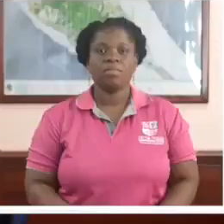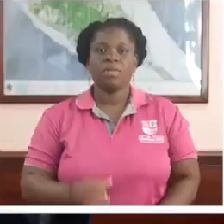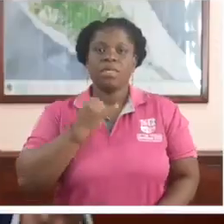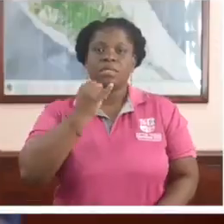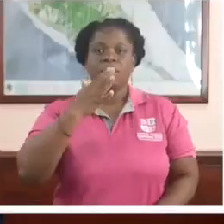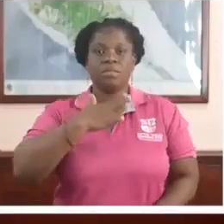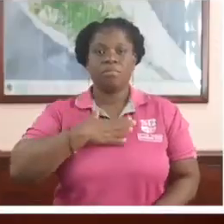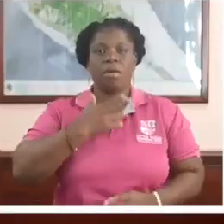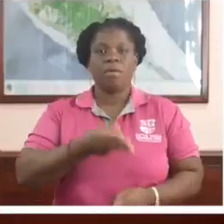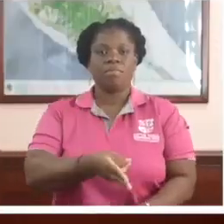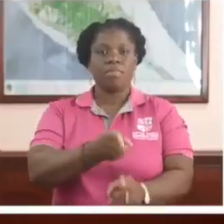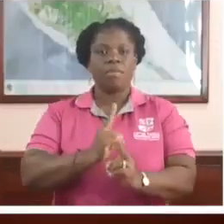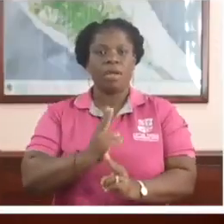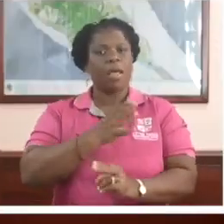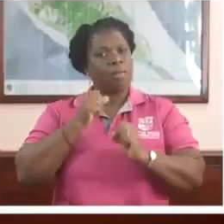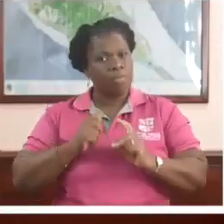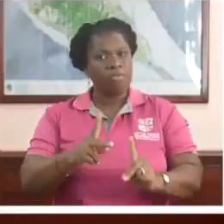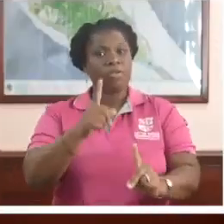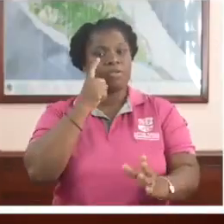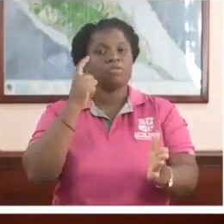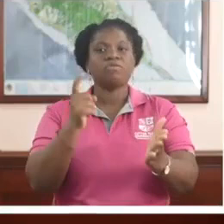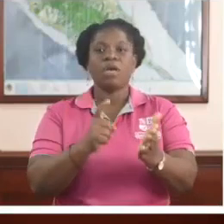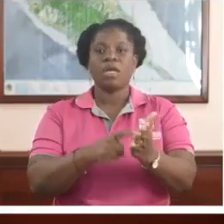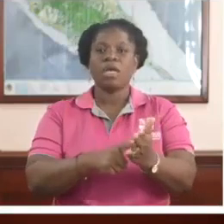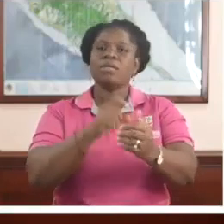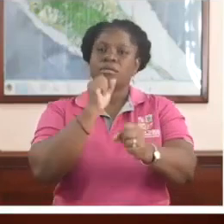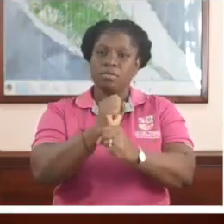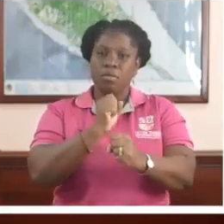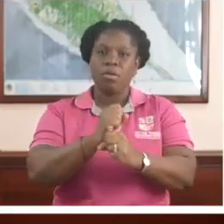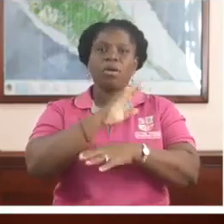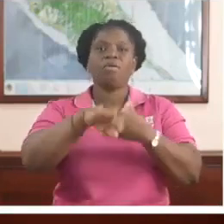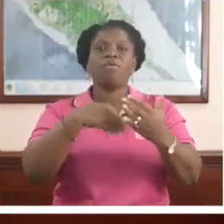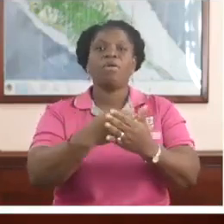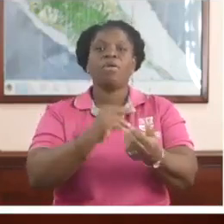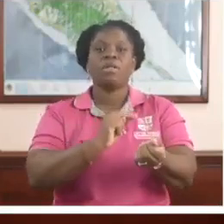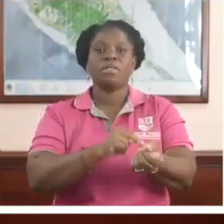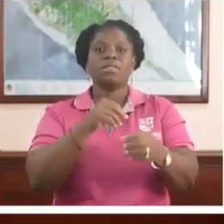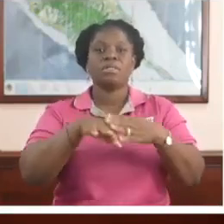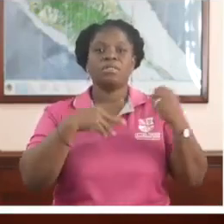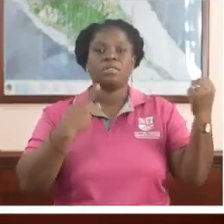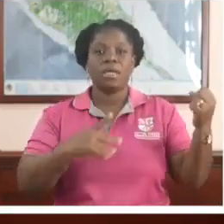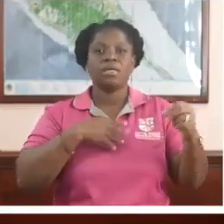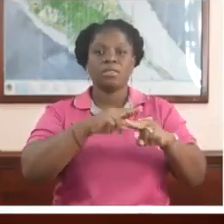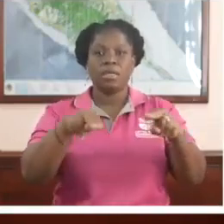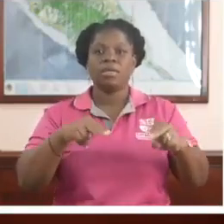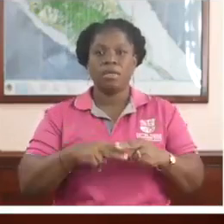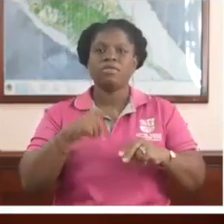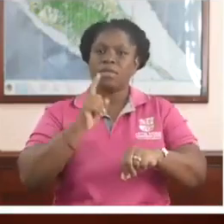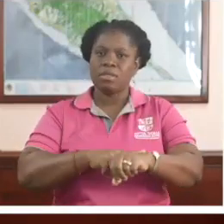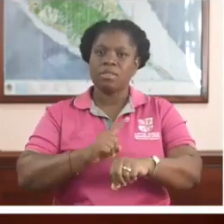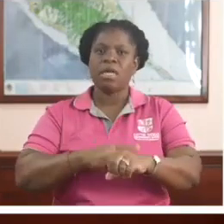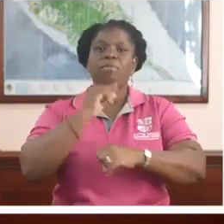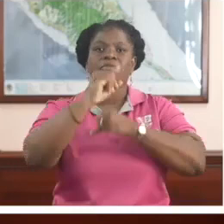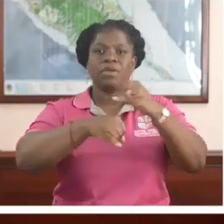It is my esteemed honor and privilege to recognize the contributions of all nurses in St. Kitts and Nibis on the